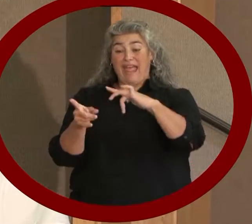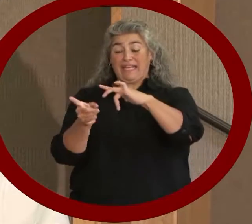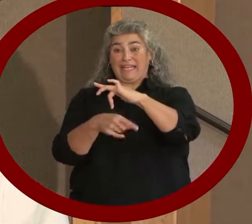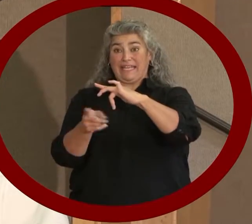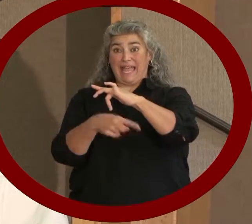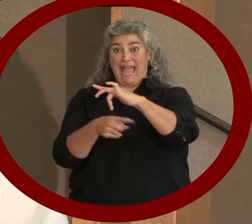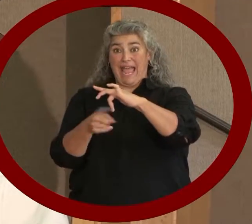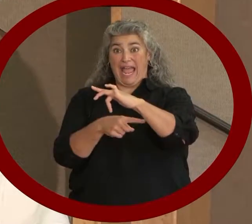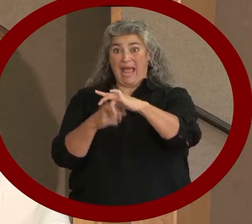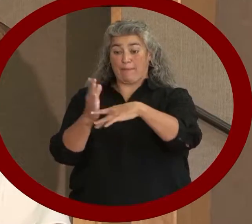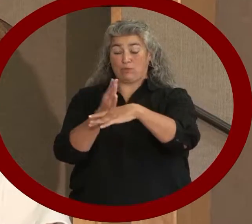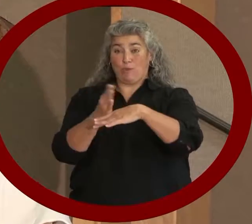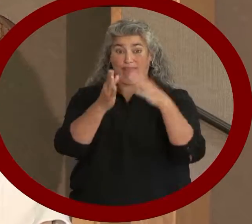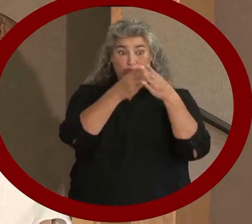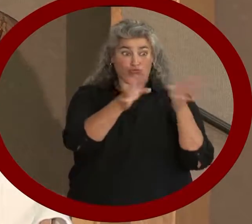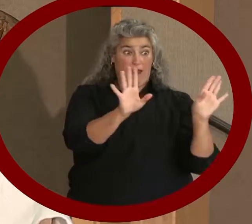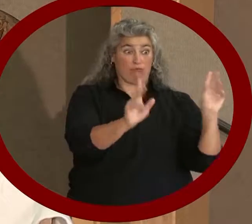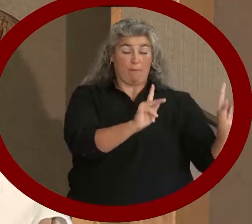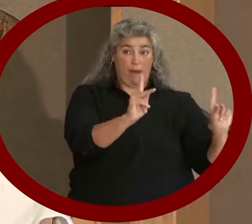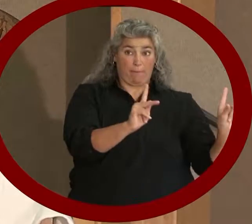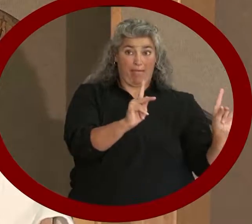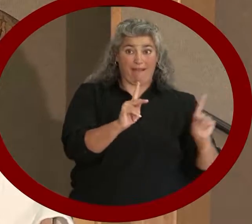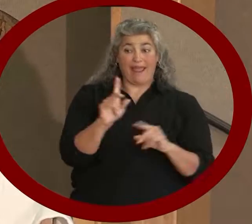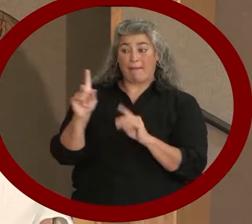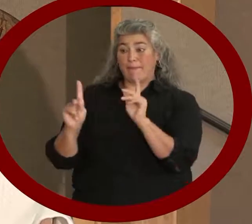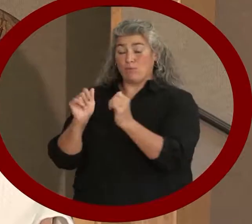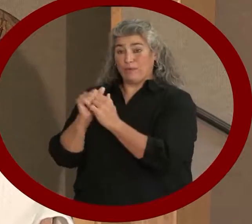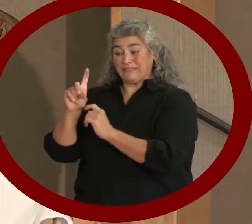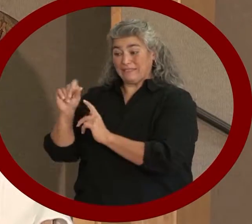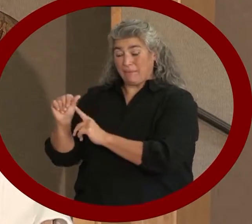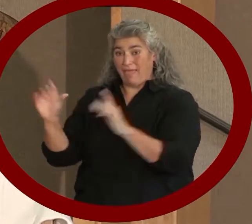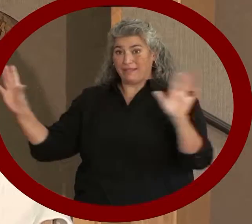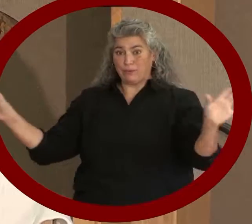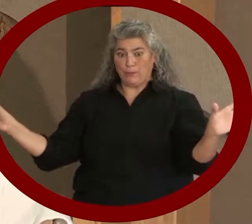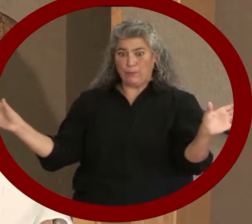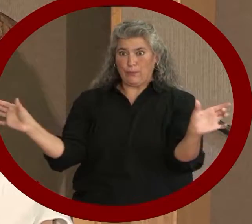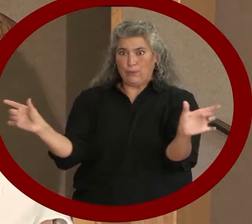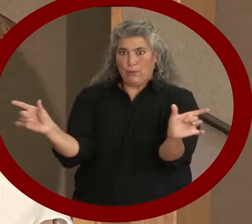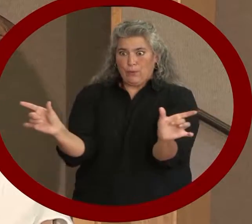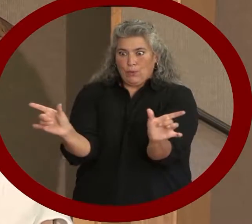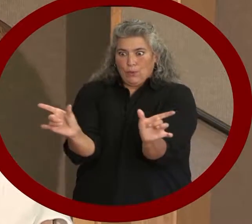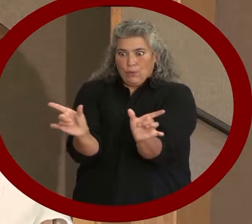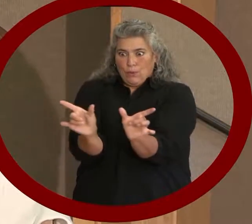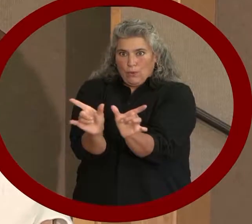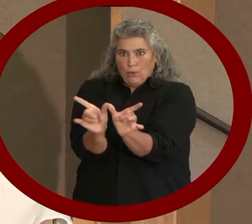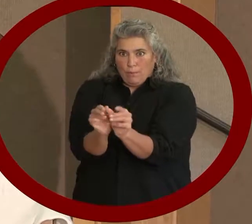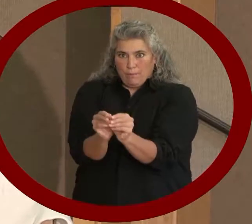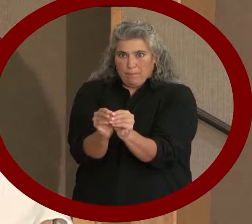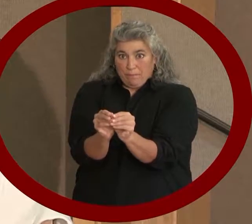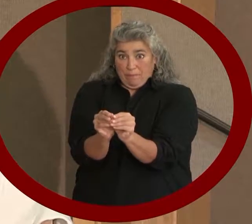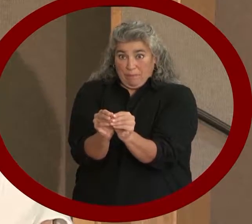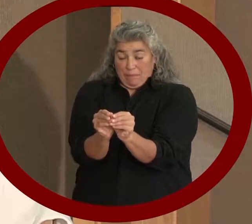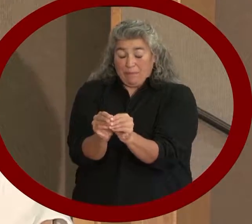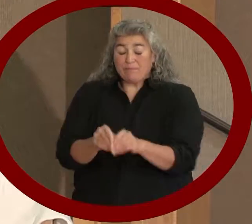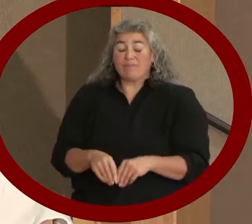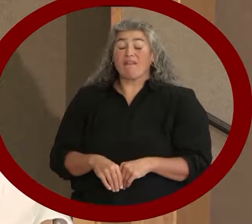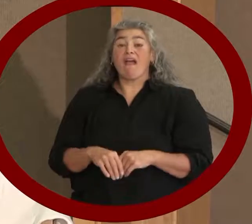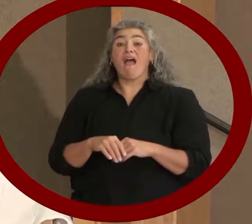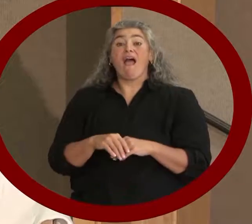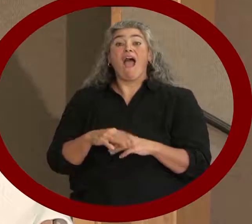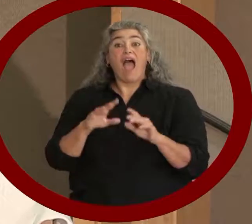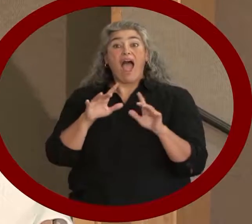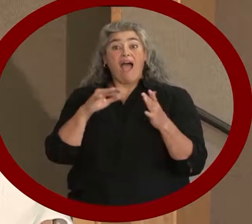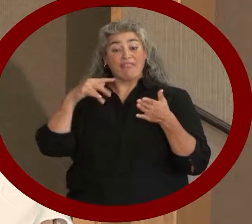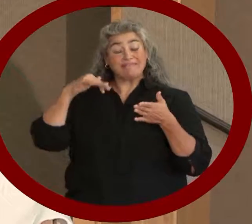the general public and people with disabilities. Studies show that at least 50% of